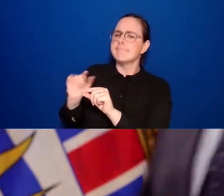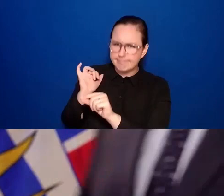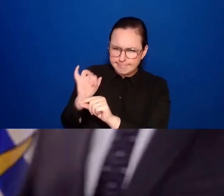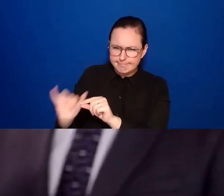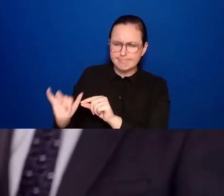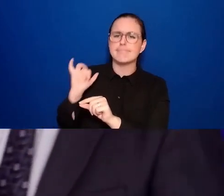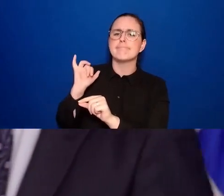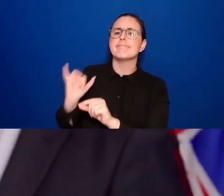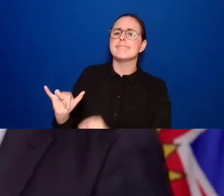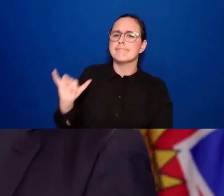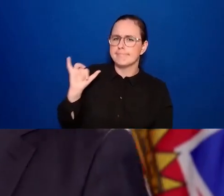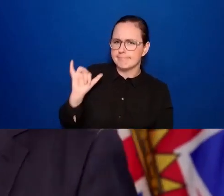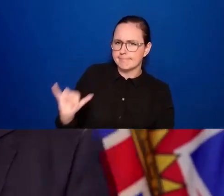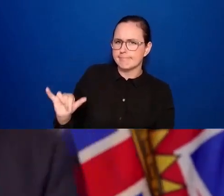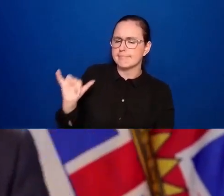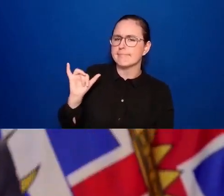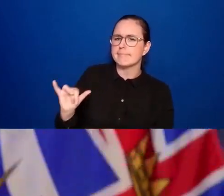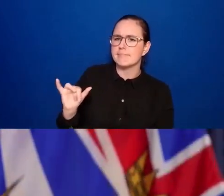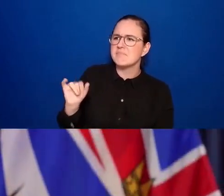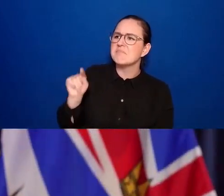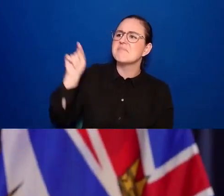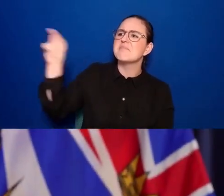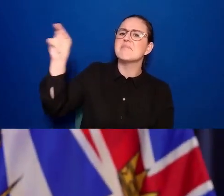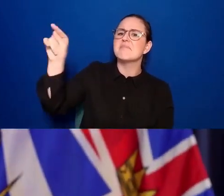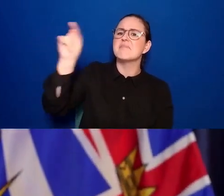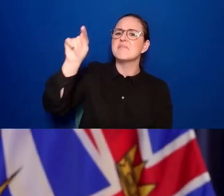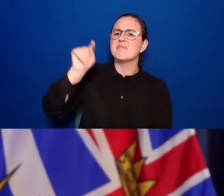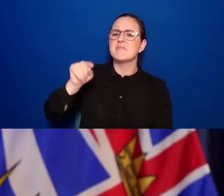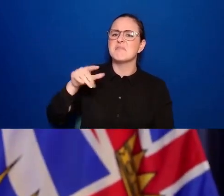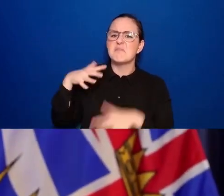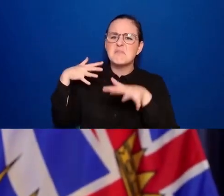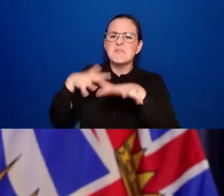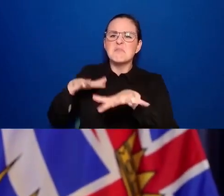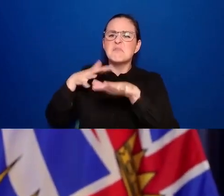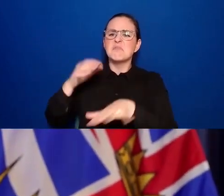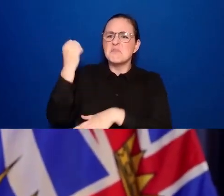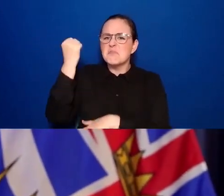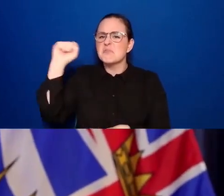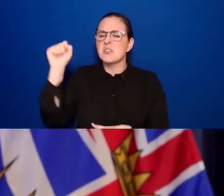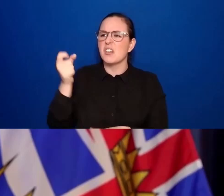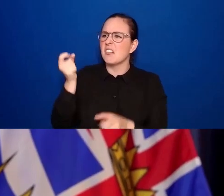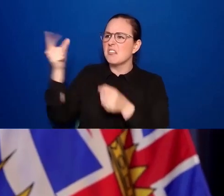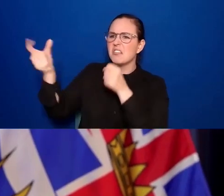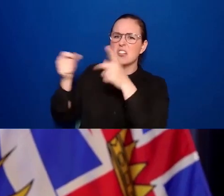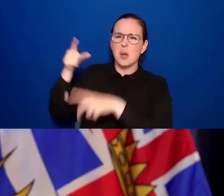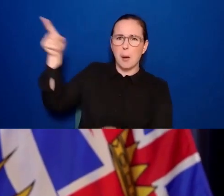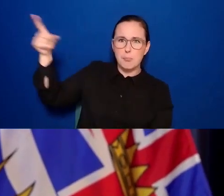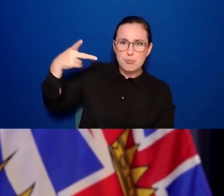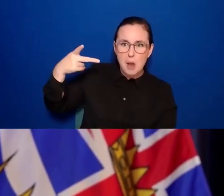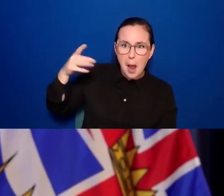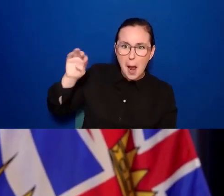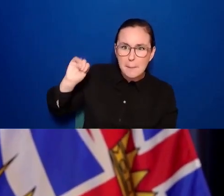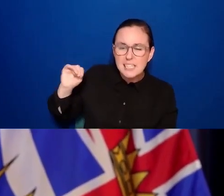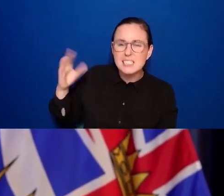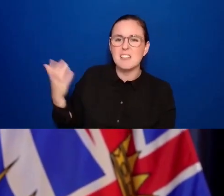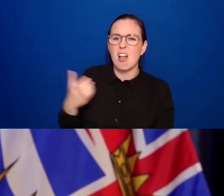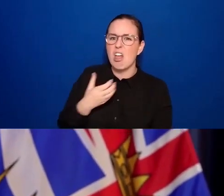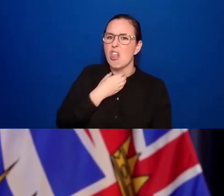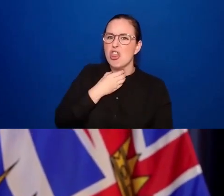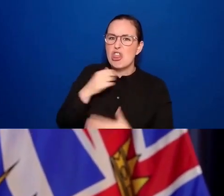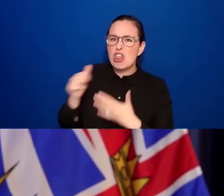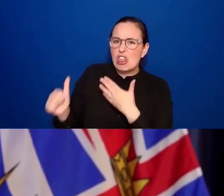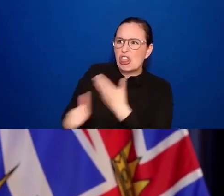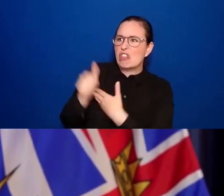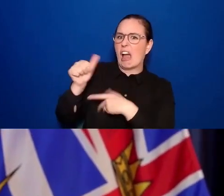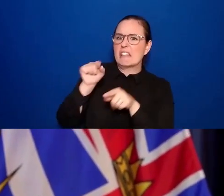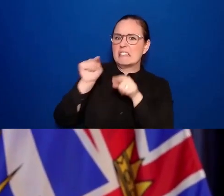you know, threats of violence, people throwing gravel at the Prime Minister, death threats against MLAs, the protests. What